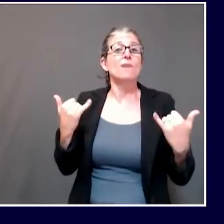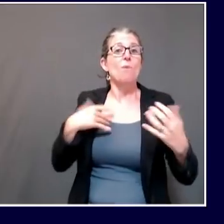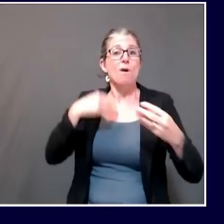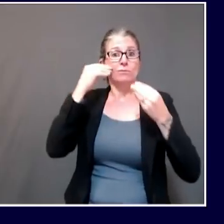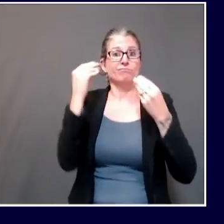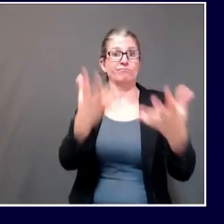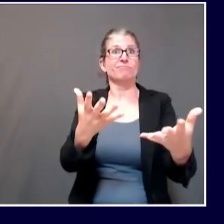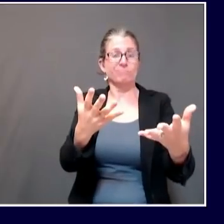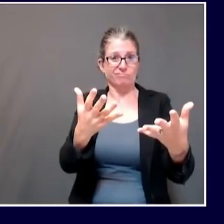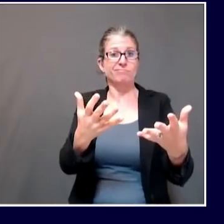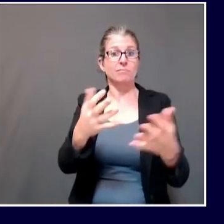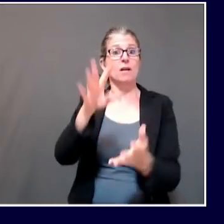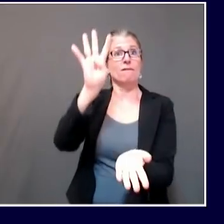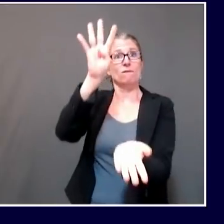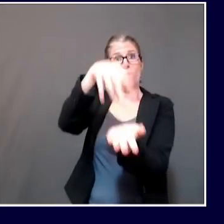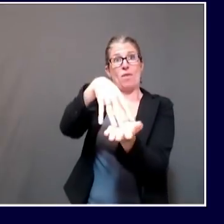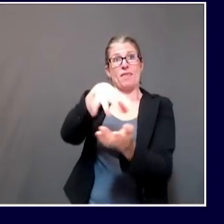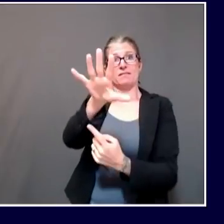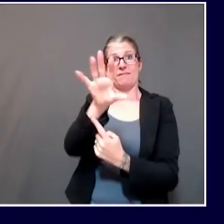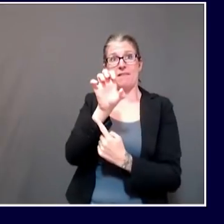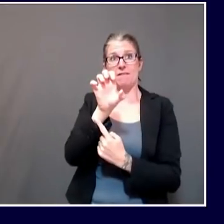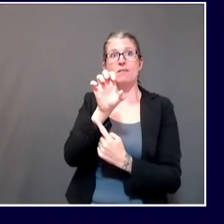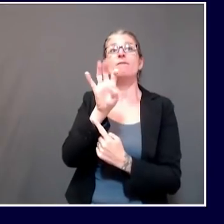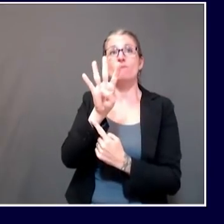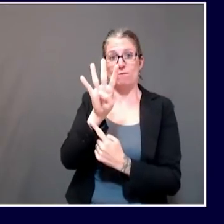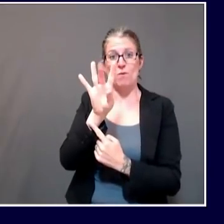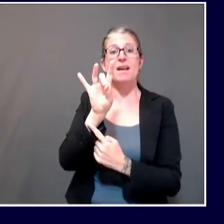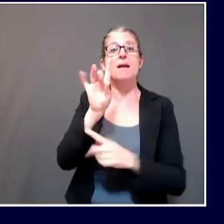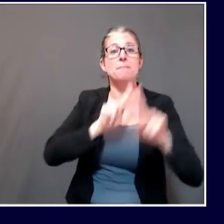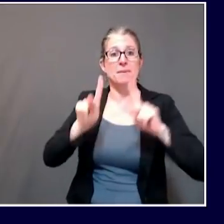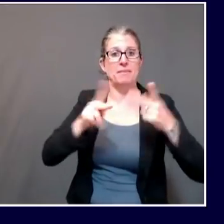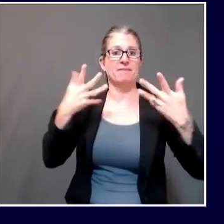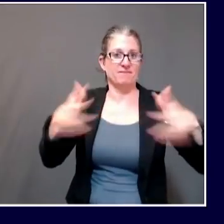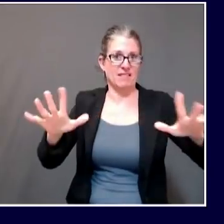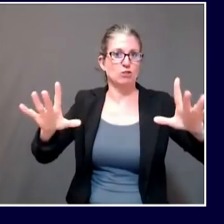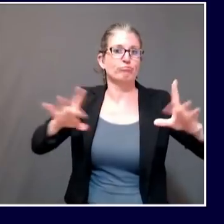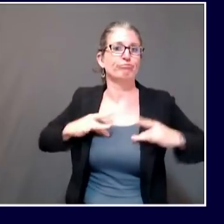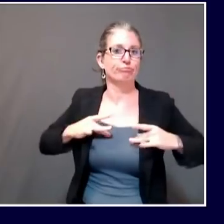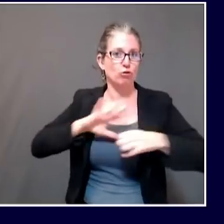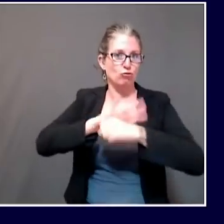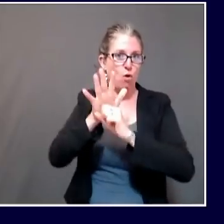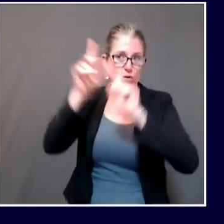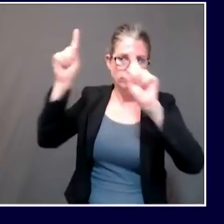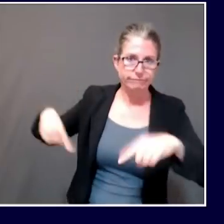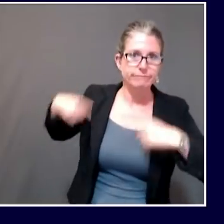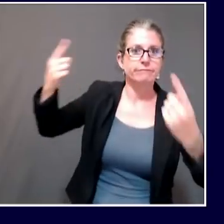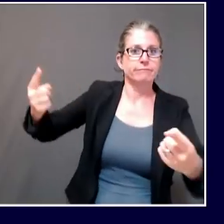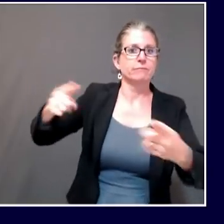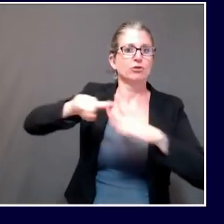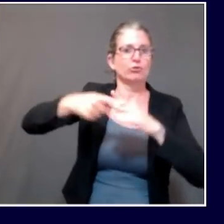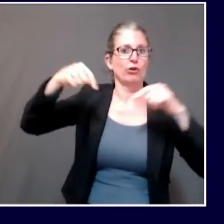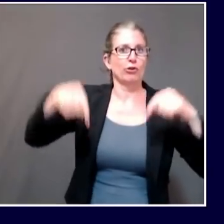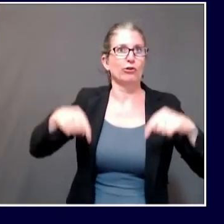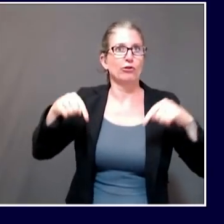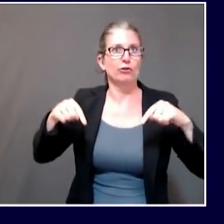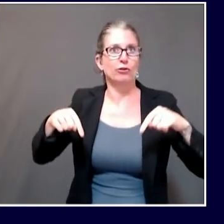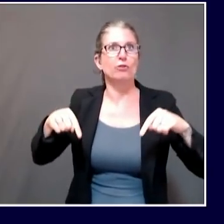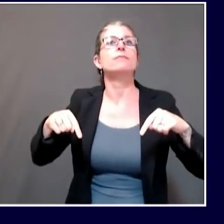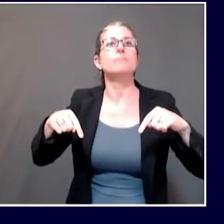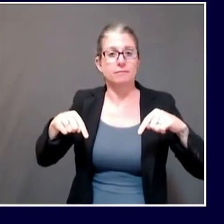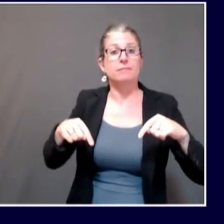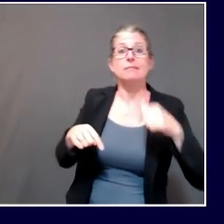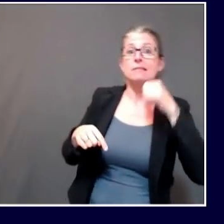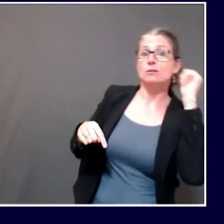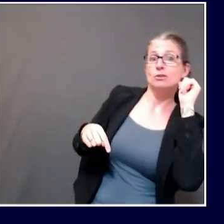,548 cases of COVID-19, an increase of 22 cases from yesterday.